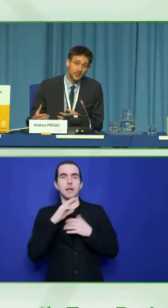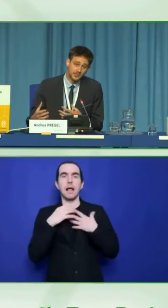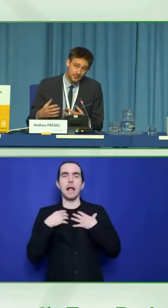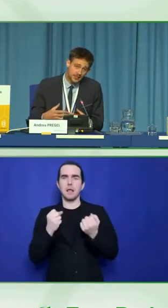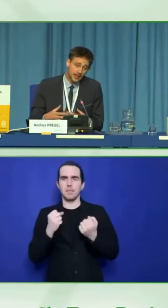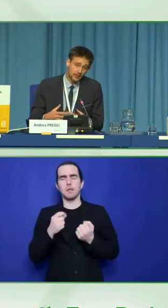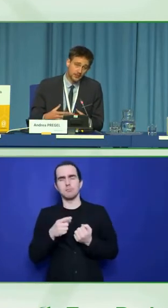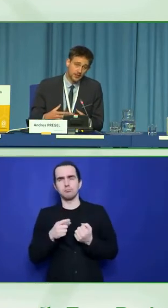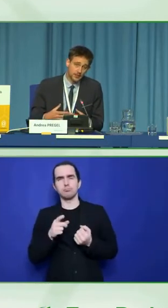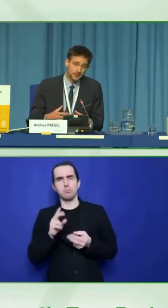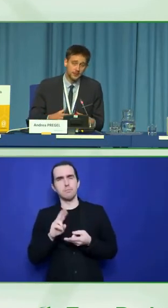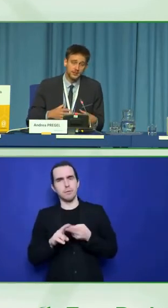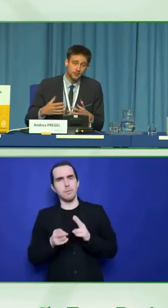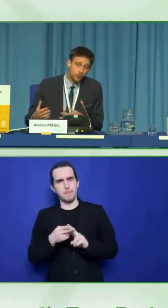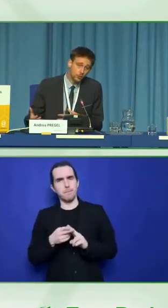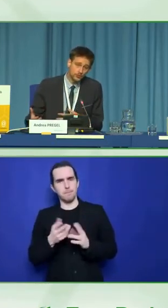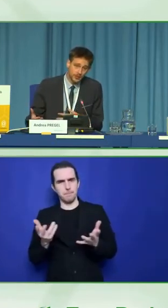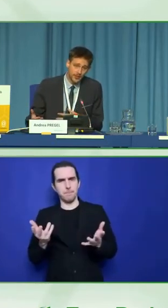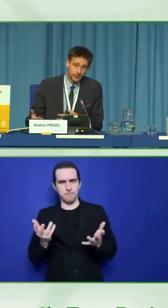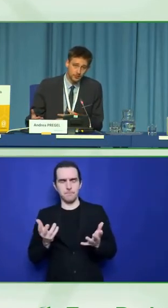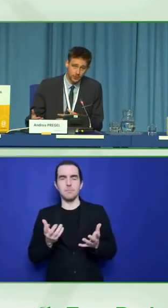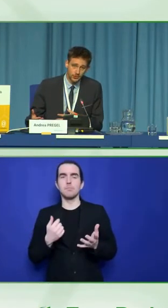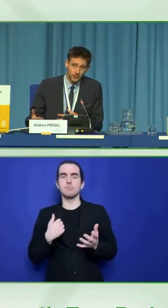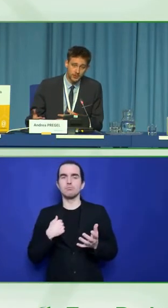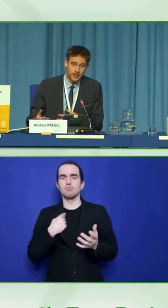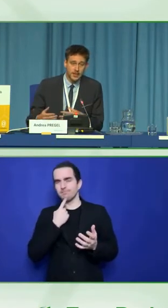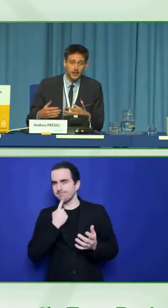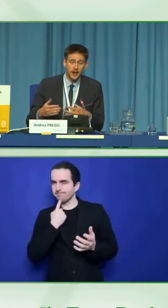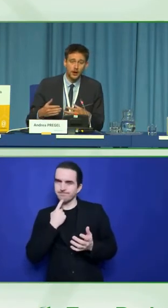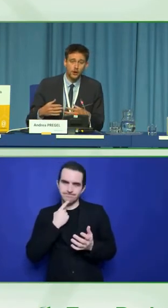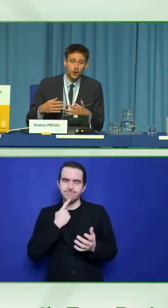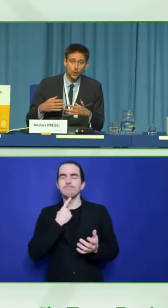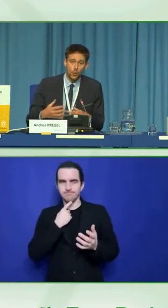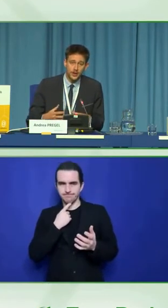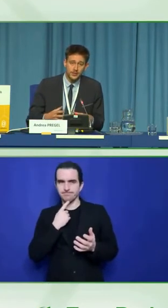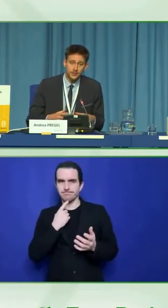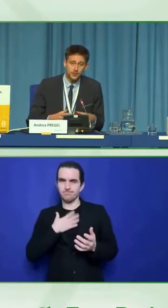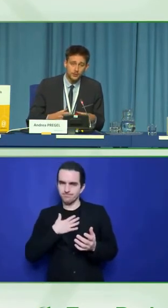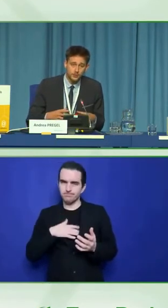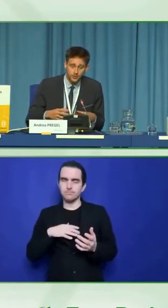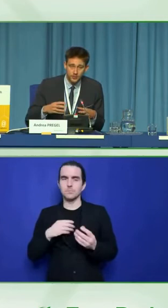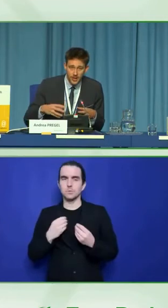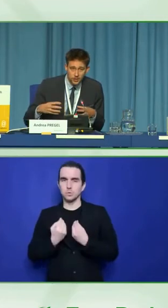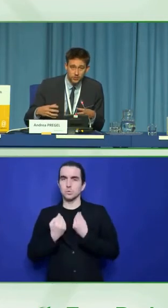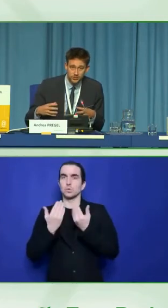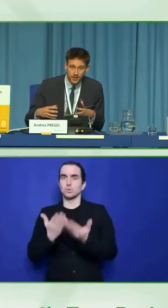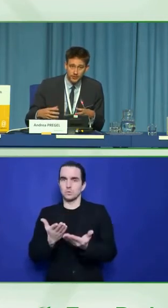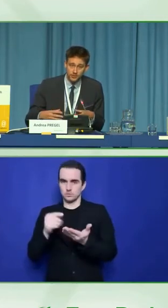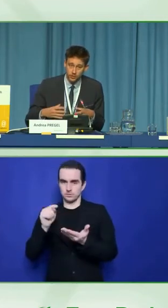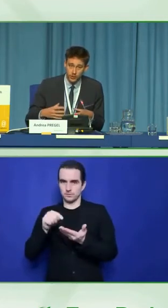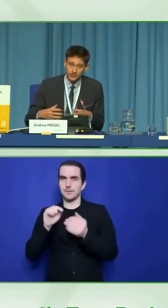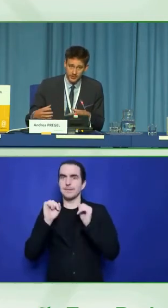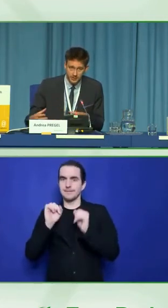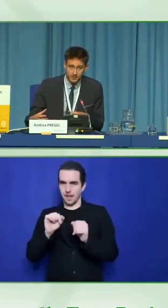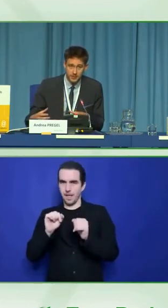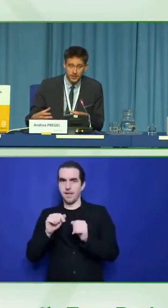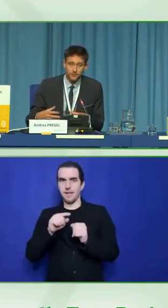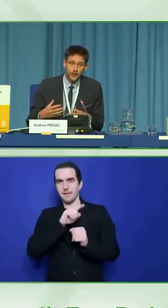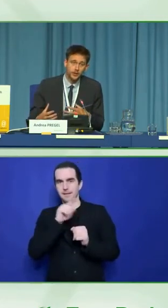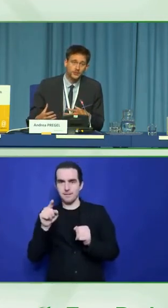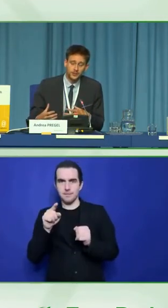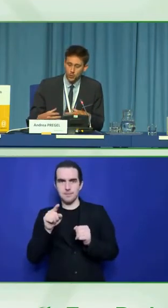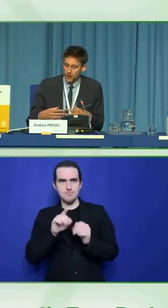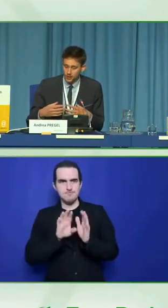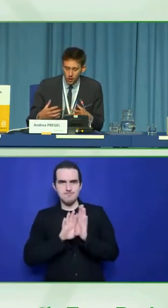audits of existing health facilities and to support the renovation process. Now, where do national standards do exist?